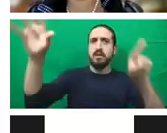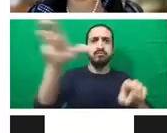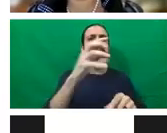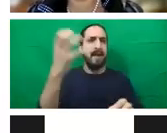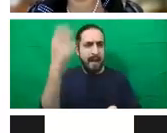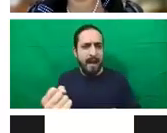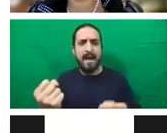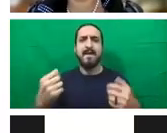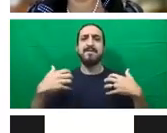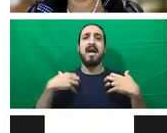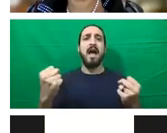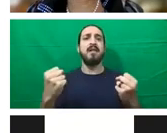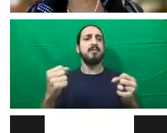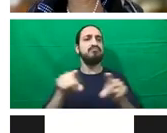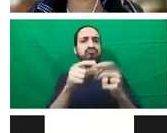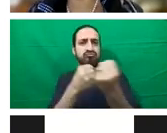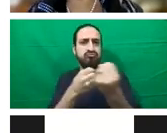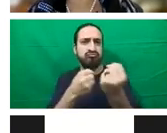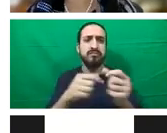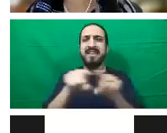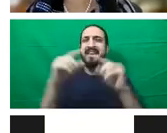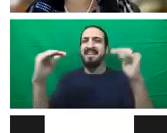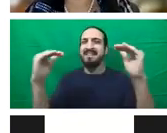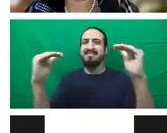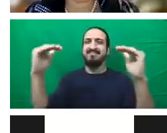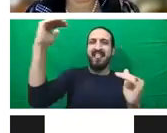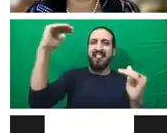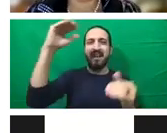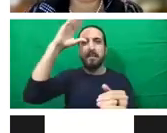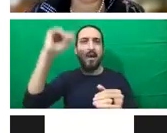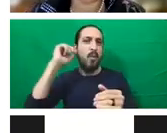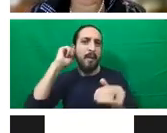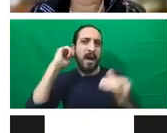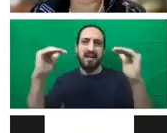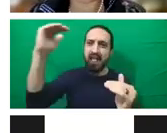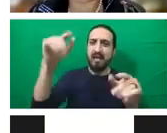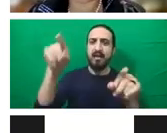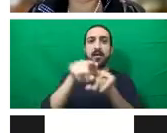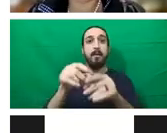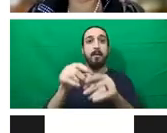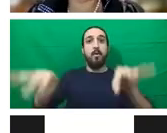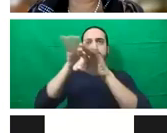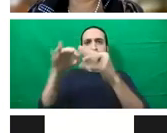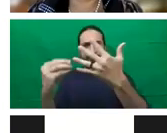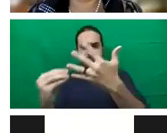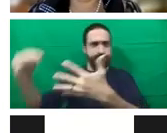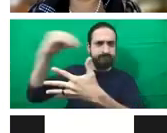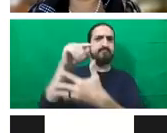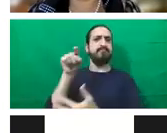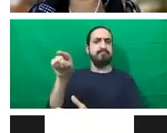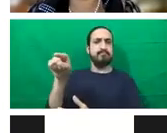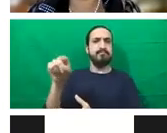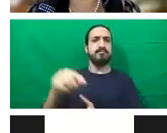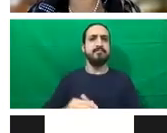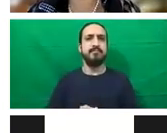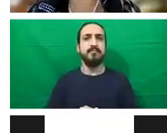population matters, and to offer our support to the UK presidency of COP26 to drive ambitious